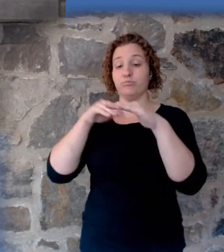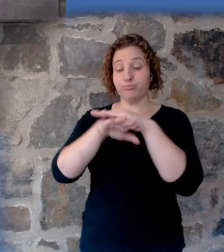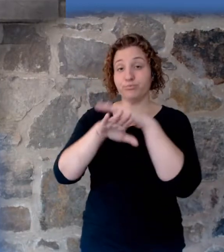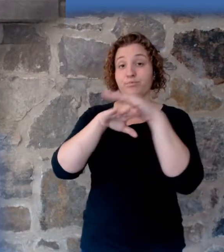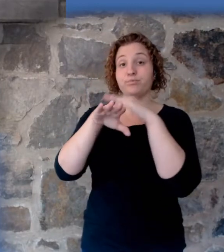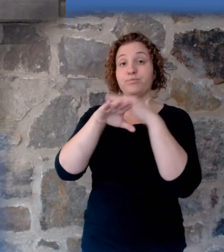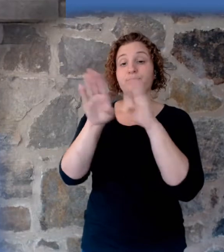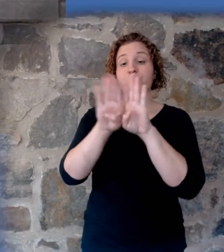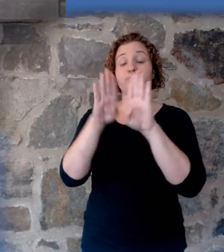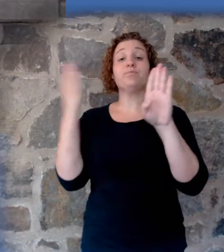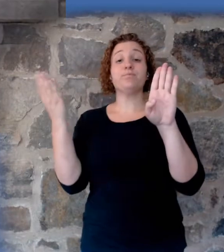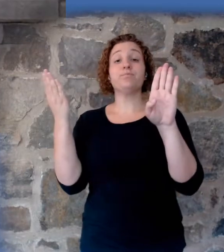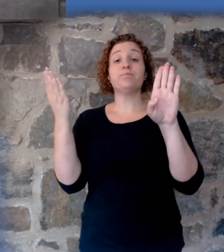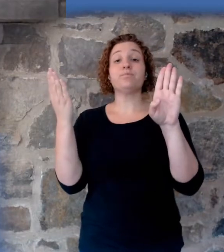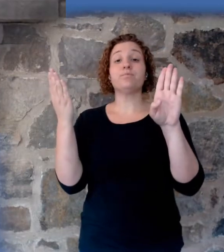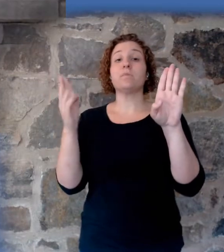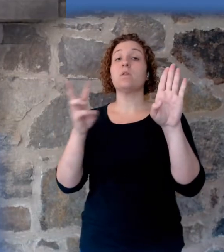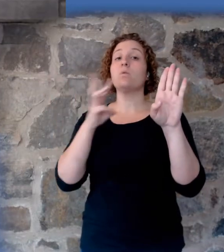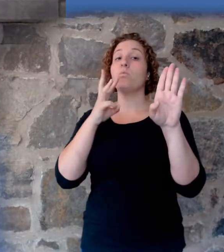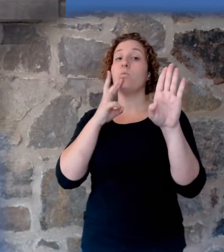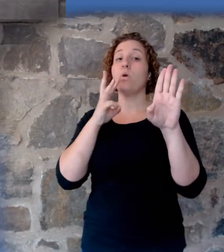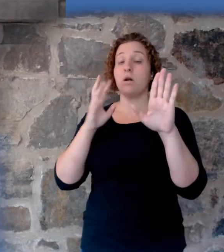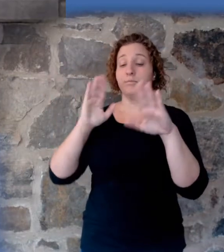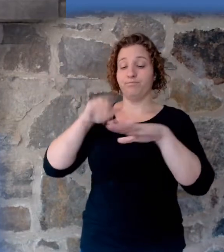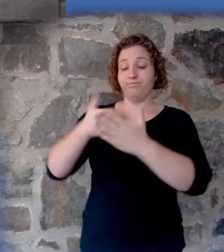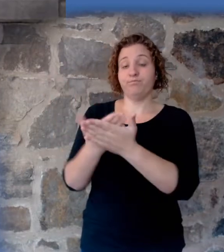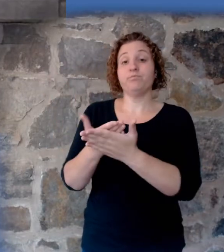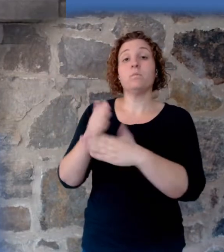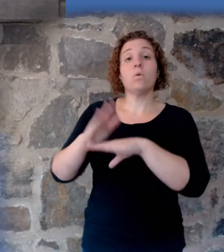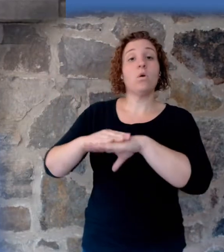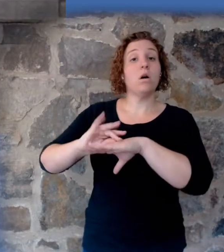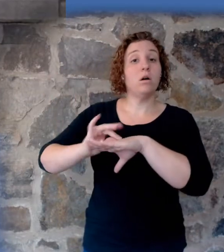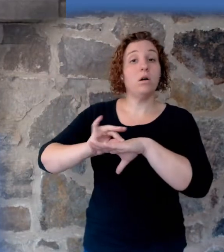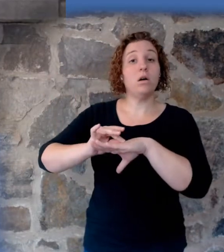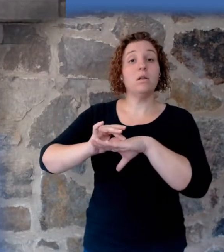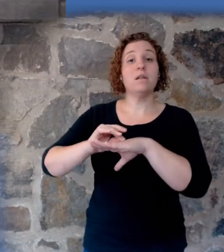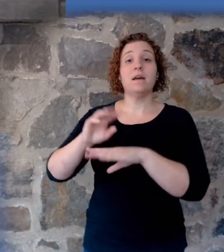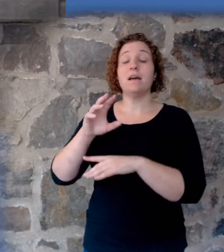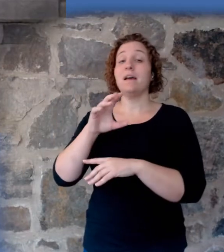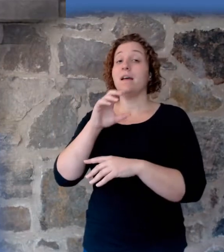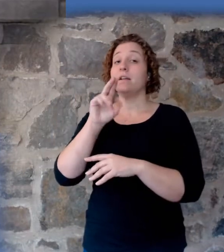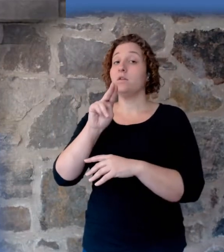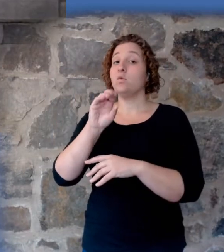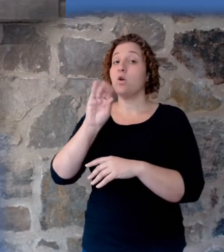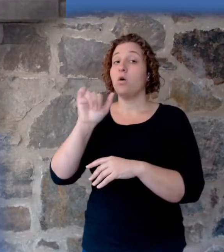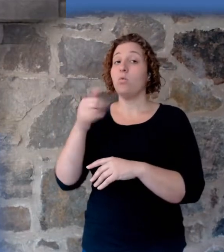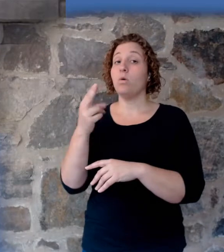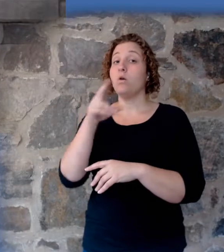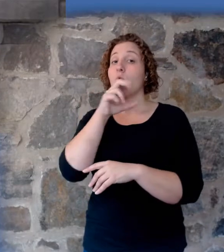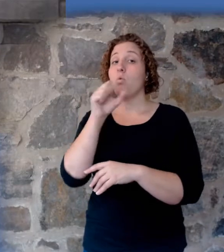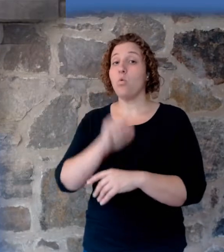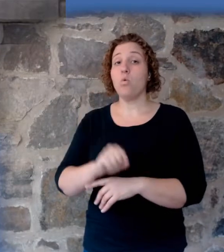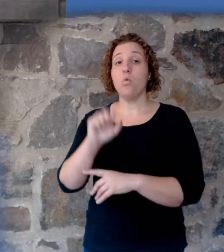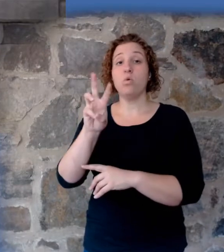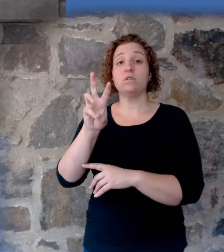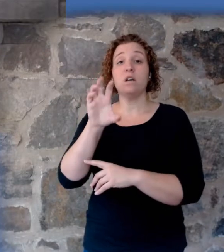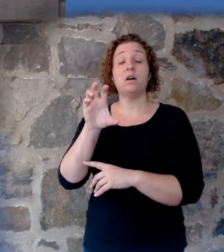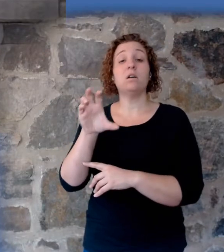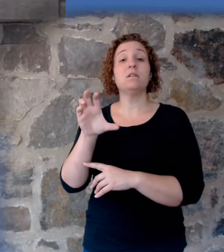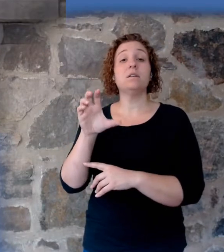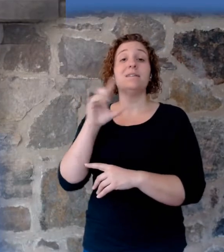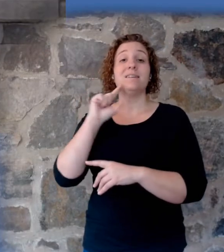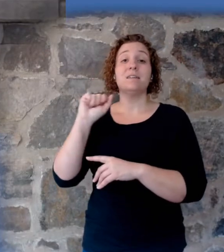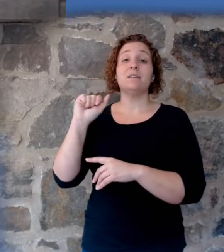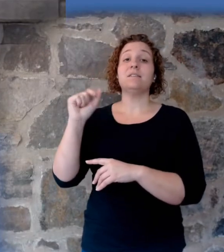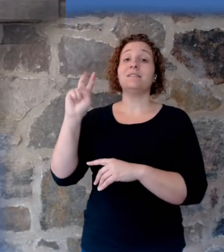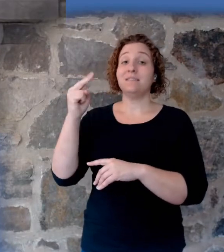that the waters of the flood were upon the earth. In the 600th year of Noah's life, in the second month, the 17th day of the month, the same day